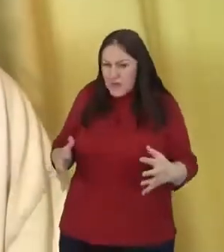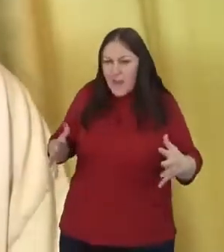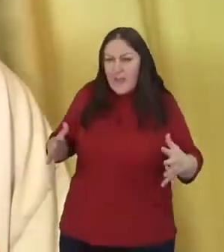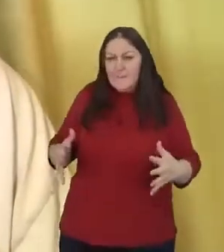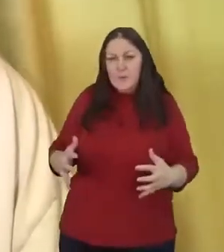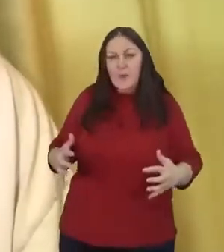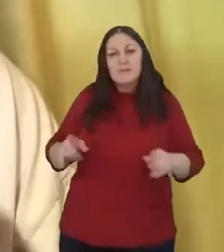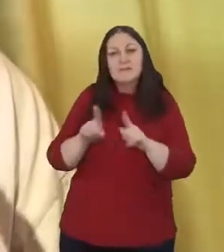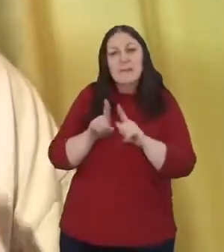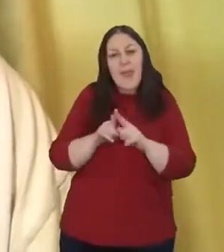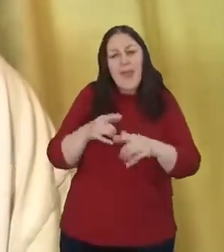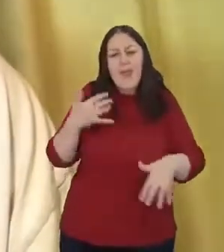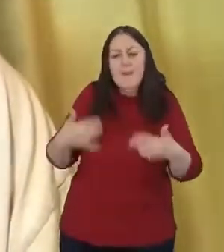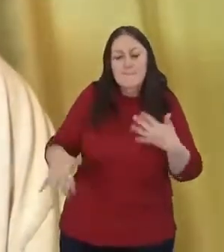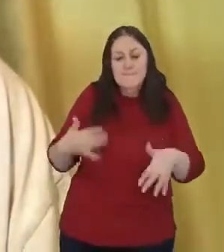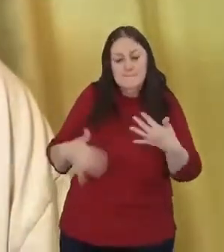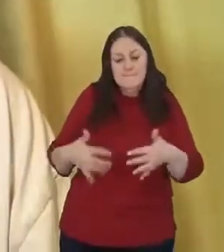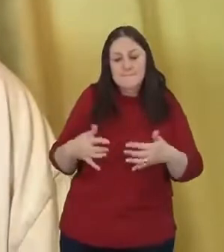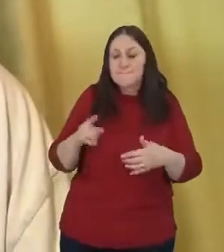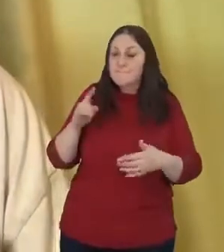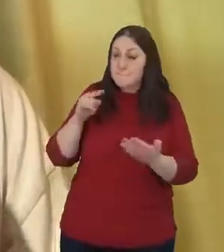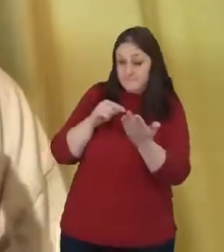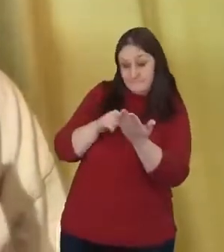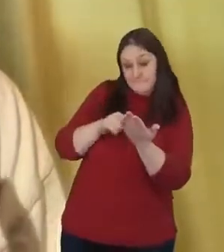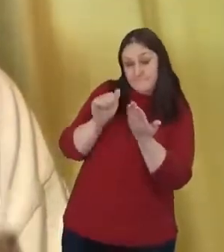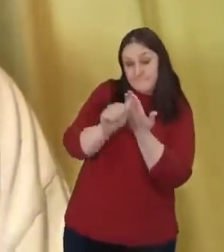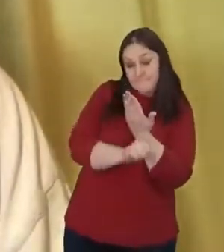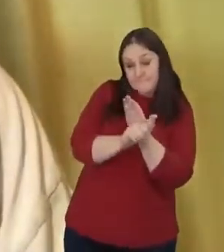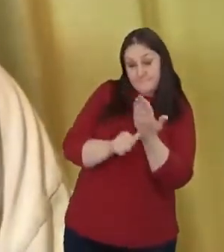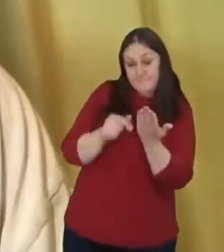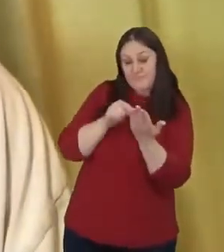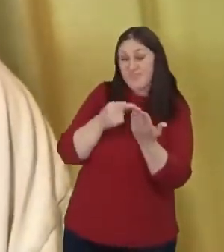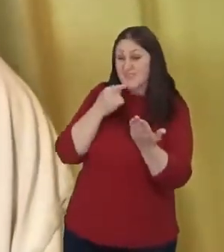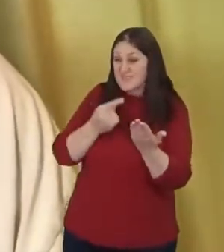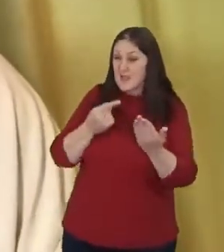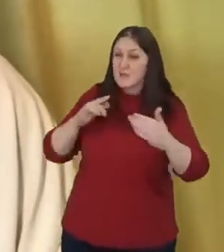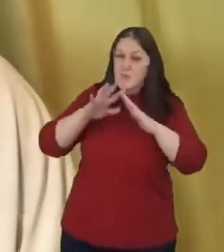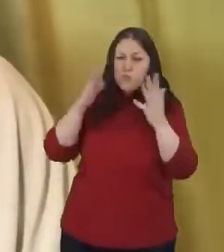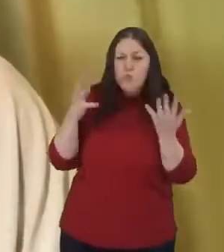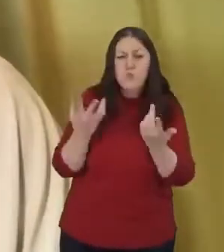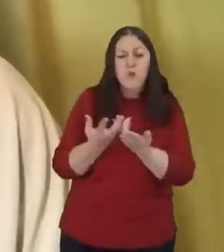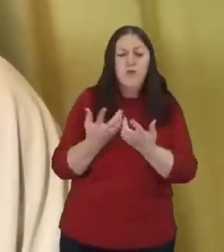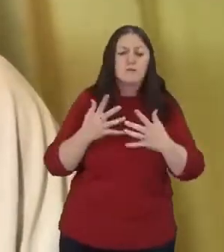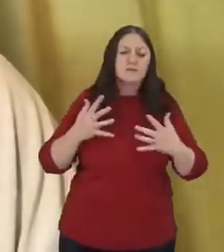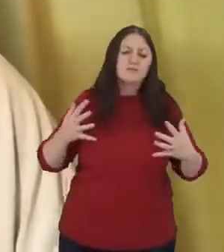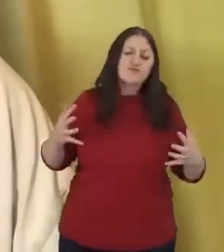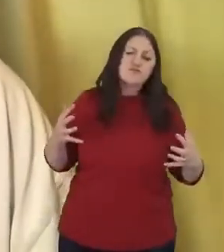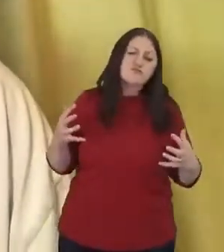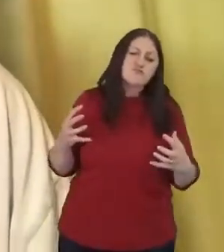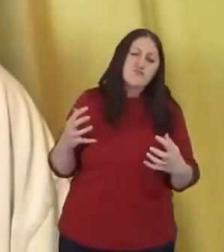gives this vision of a world that is groaning in pain.